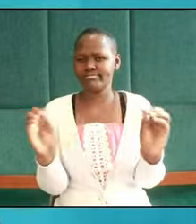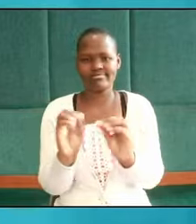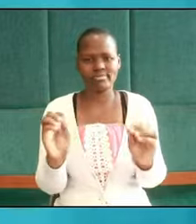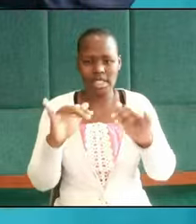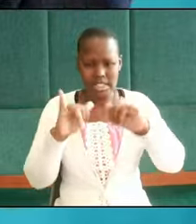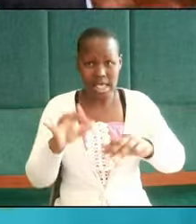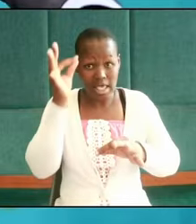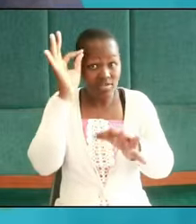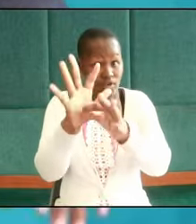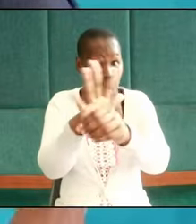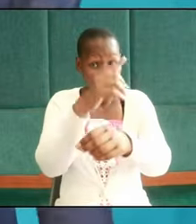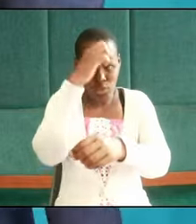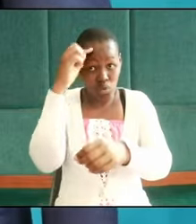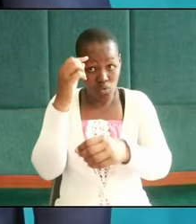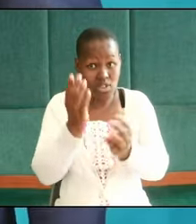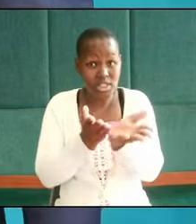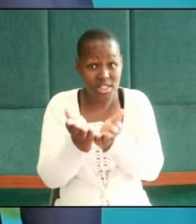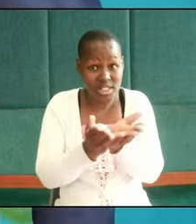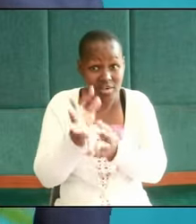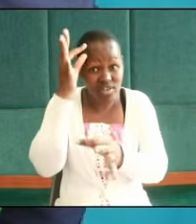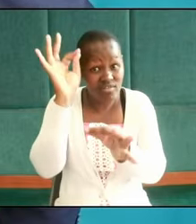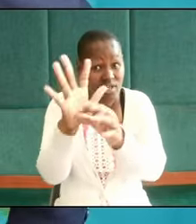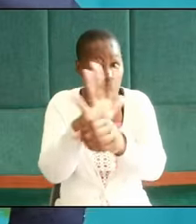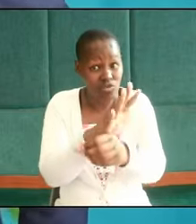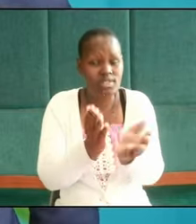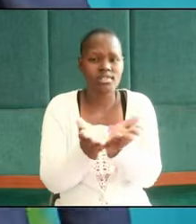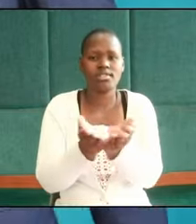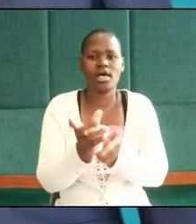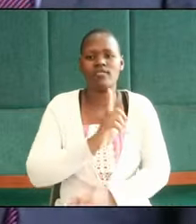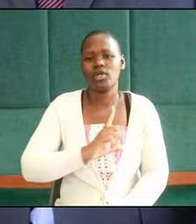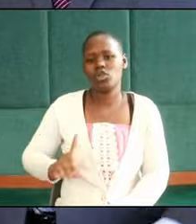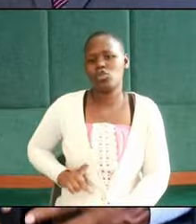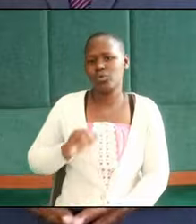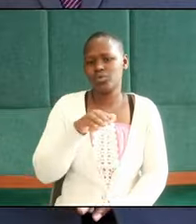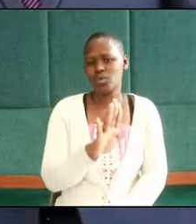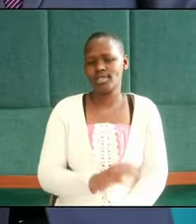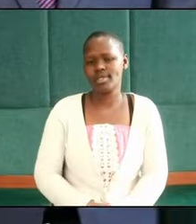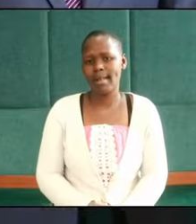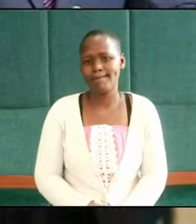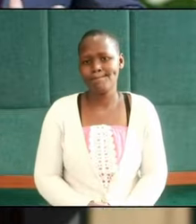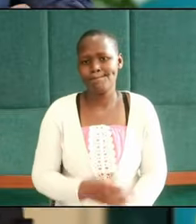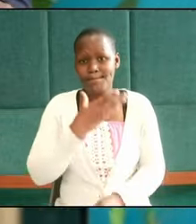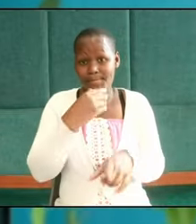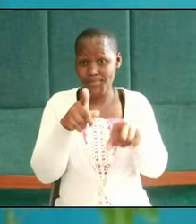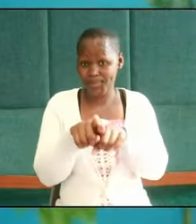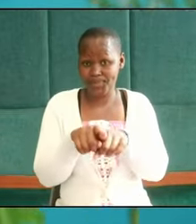because in serving faithfully you are serving your Lord brother